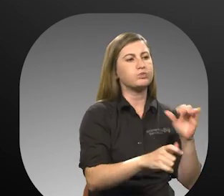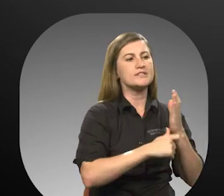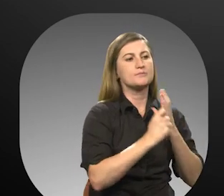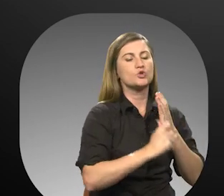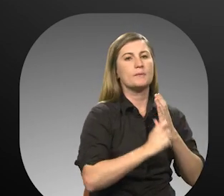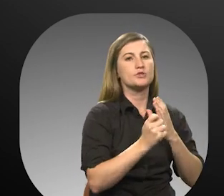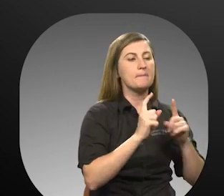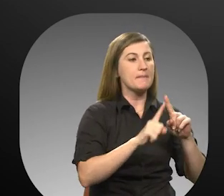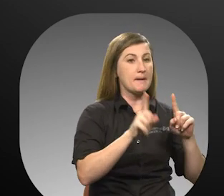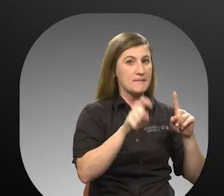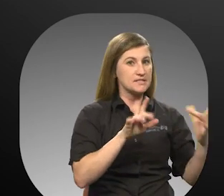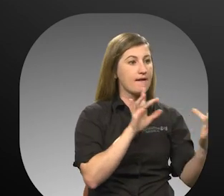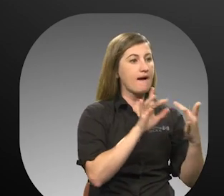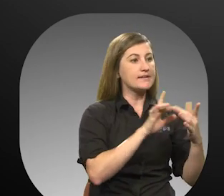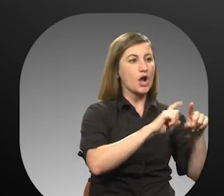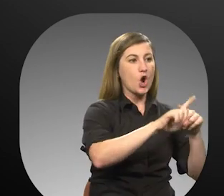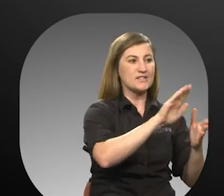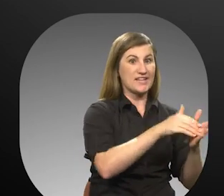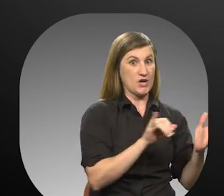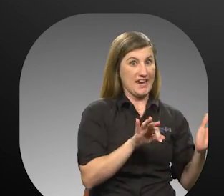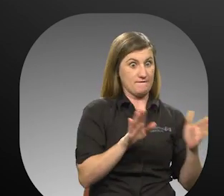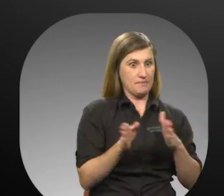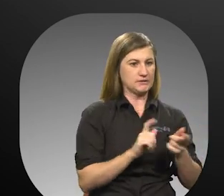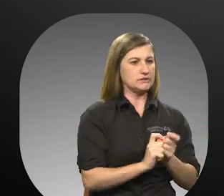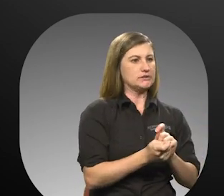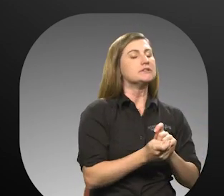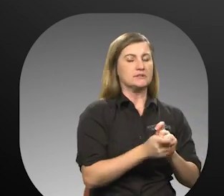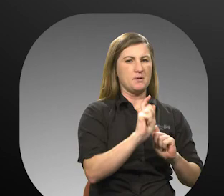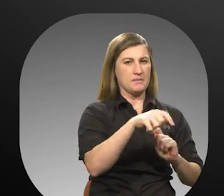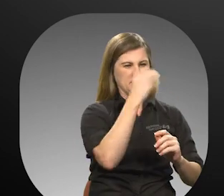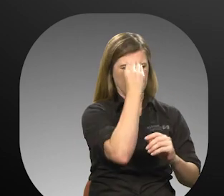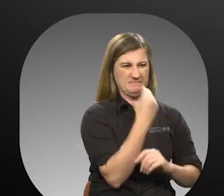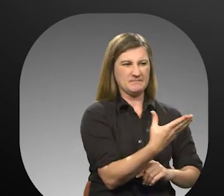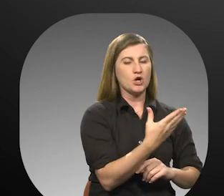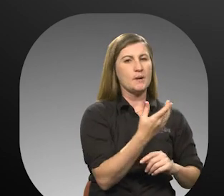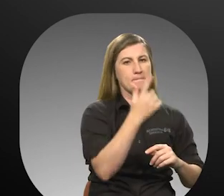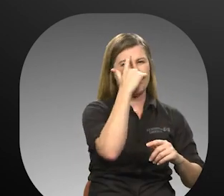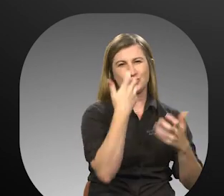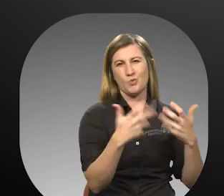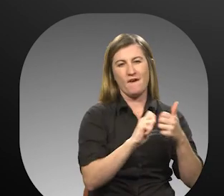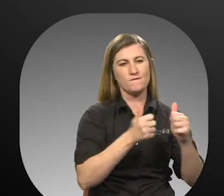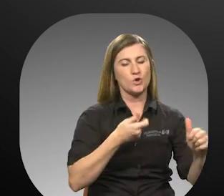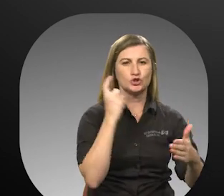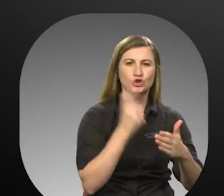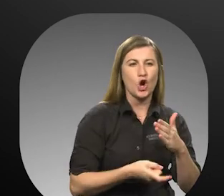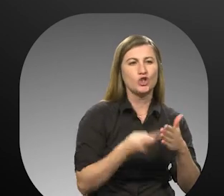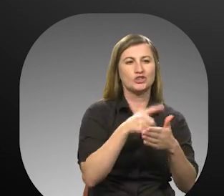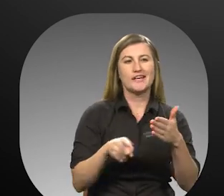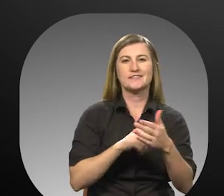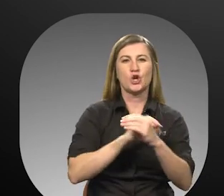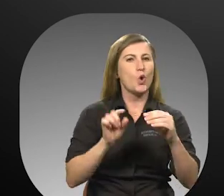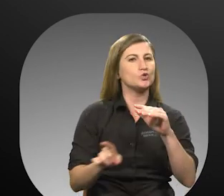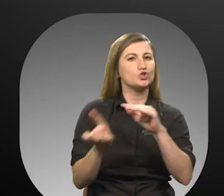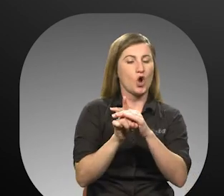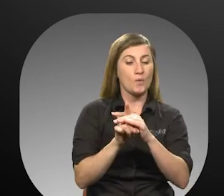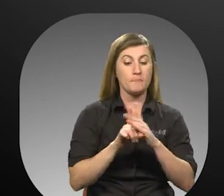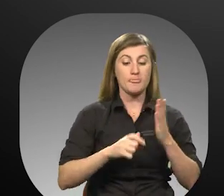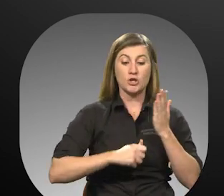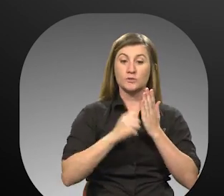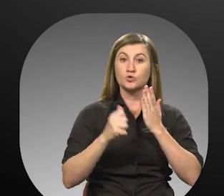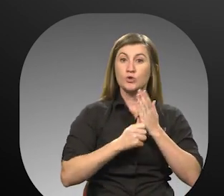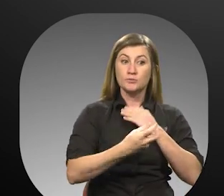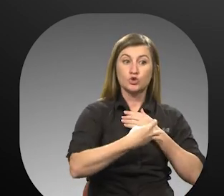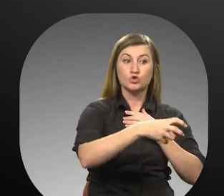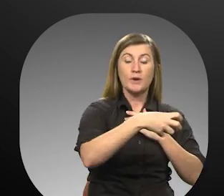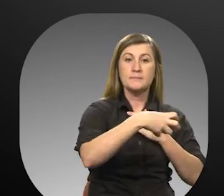you must contact the call center immediately if your plans change to avoid being charged with a cancellation or no-show. Subscription trips